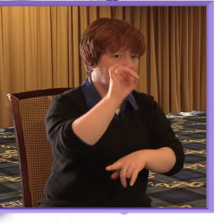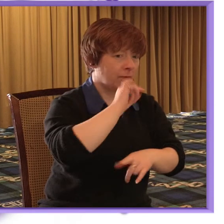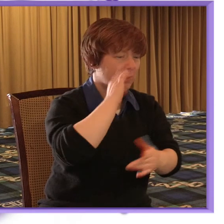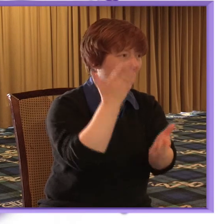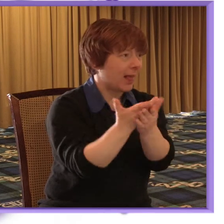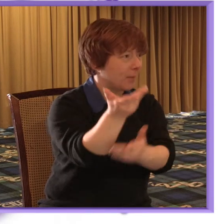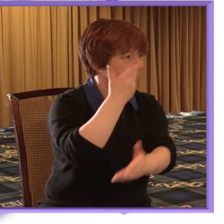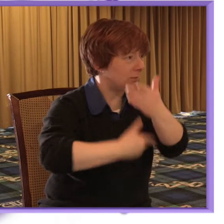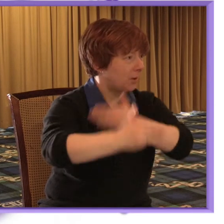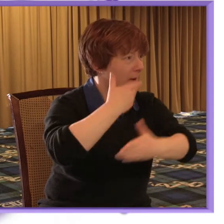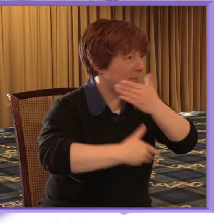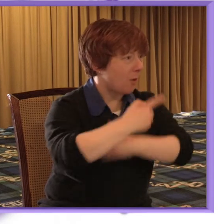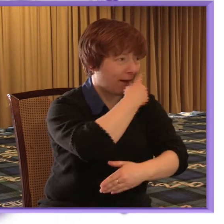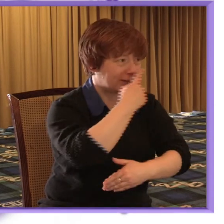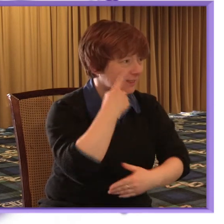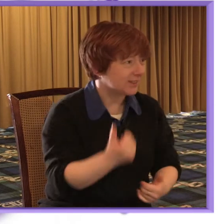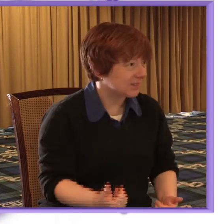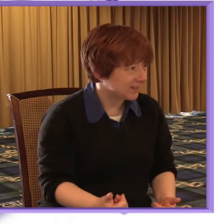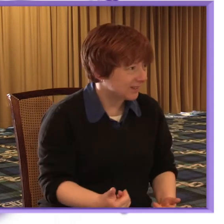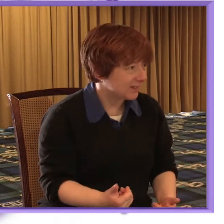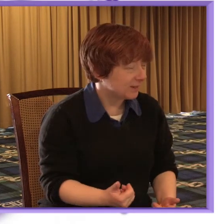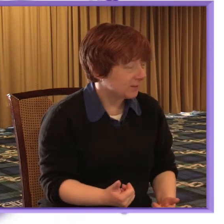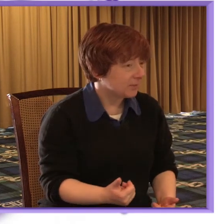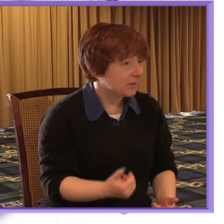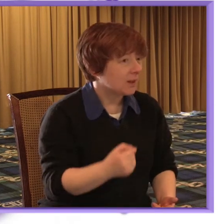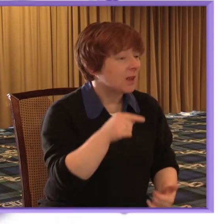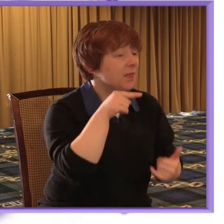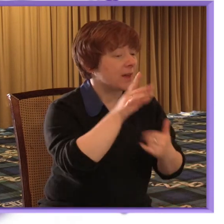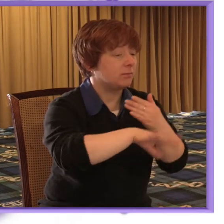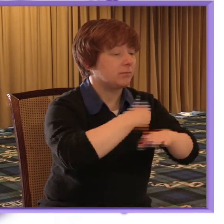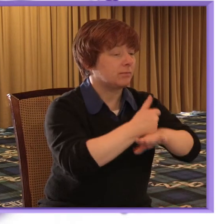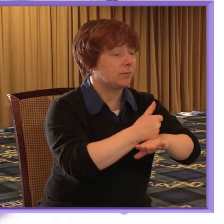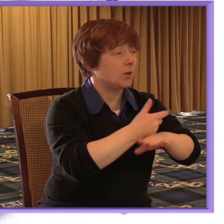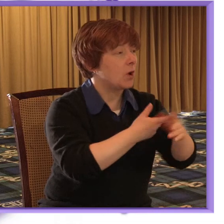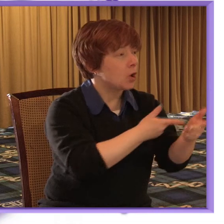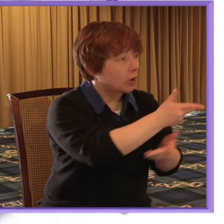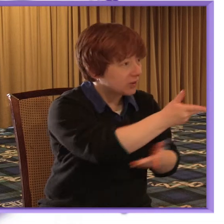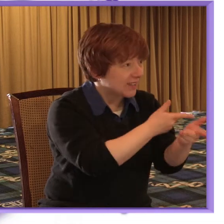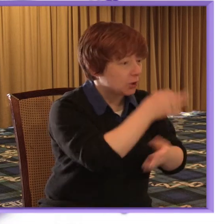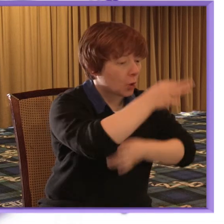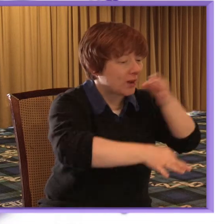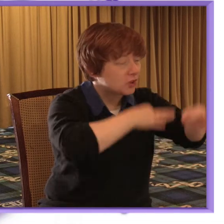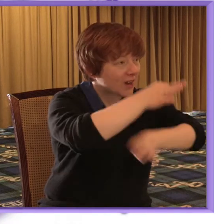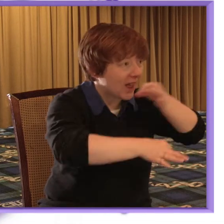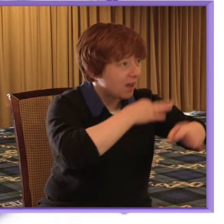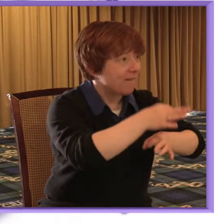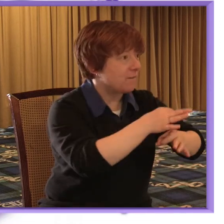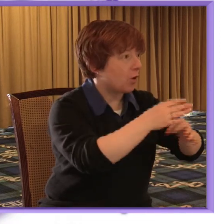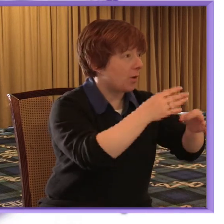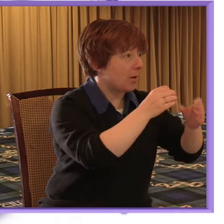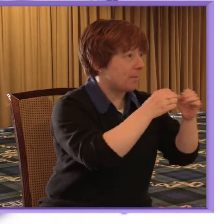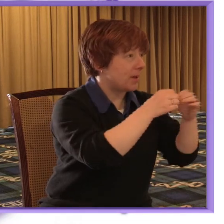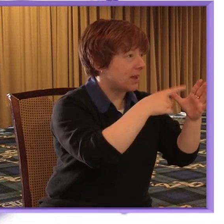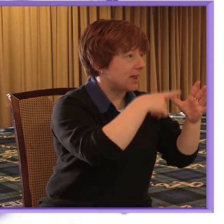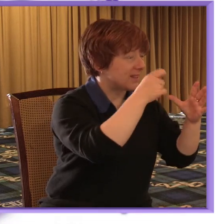to a call for evidence this then informed a consultation and questionnaire for both BACP members and service users we